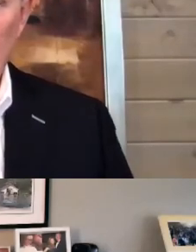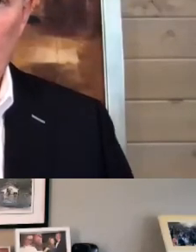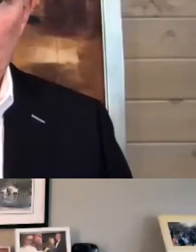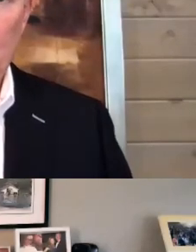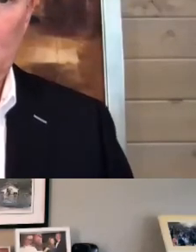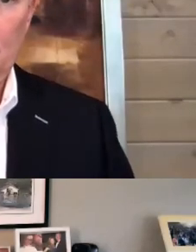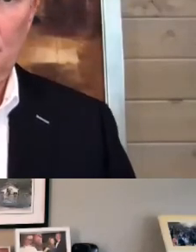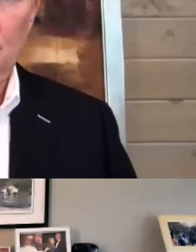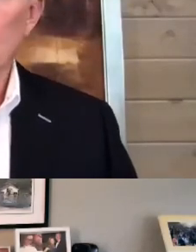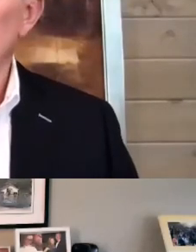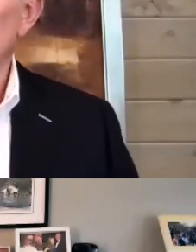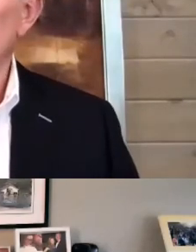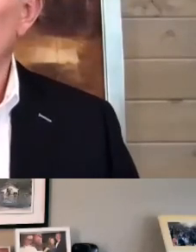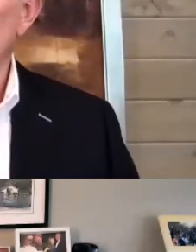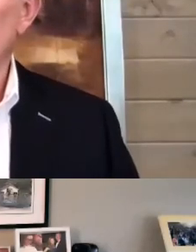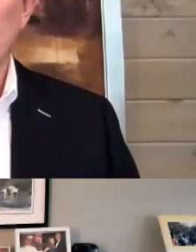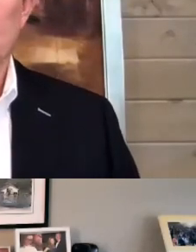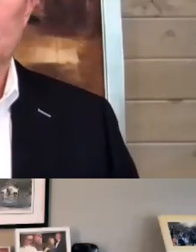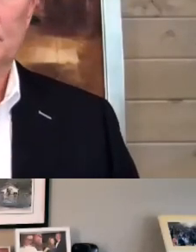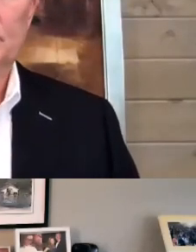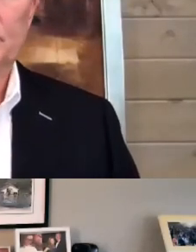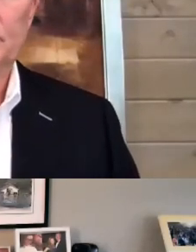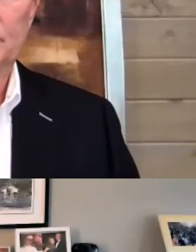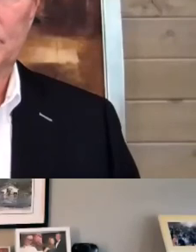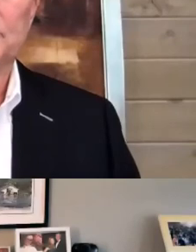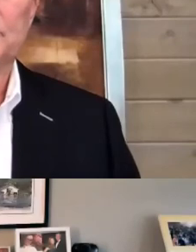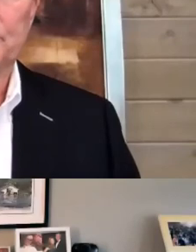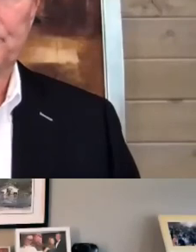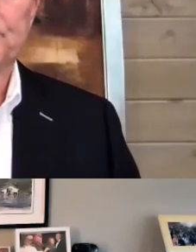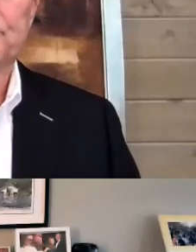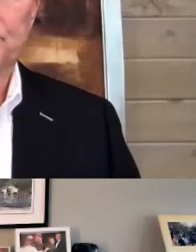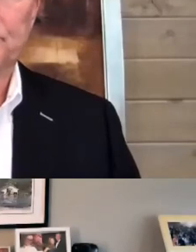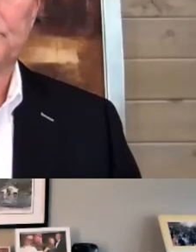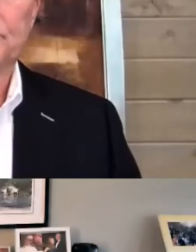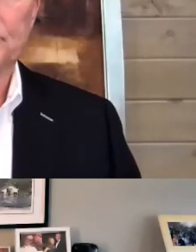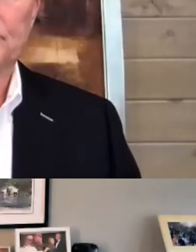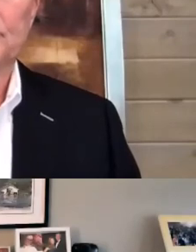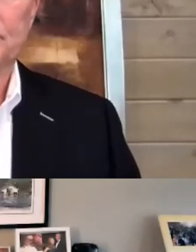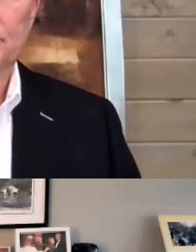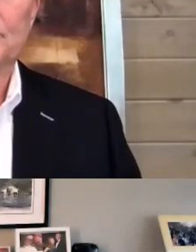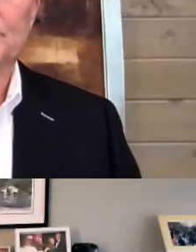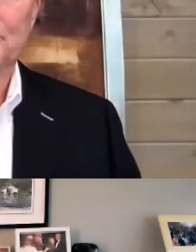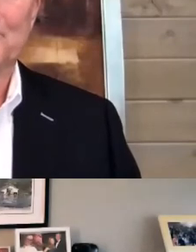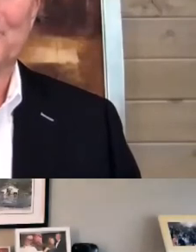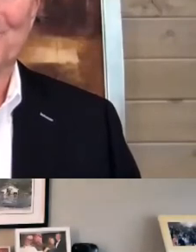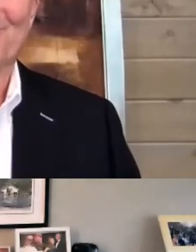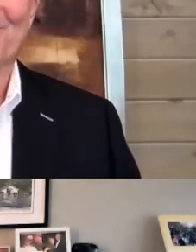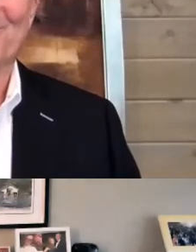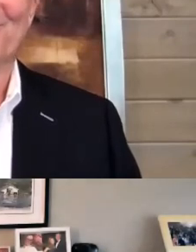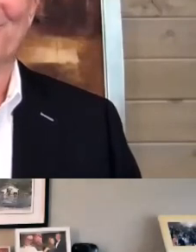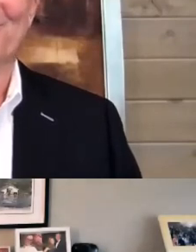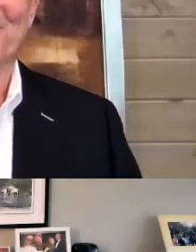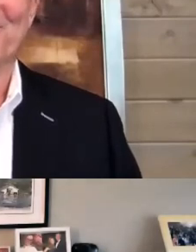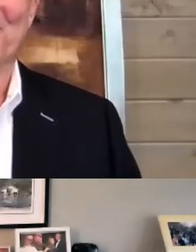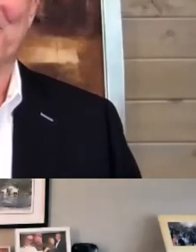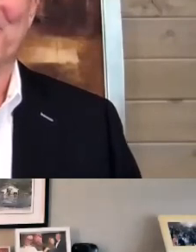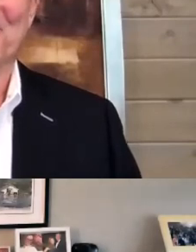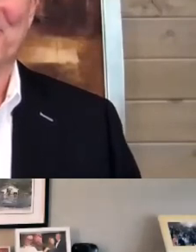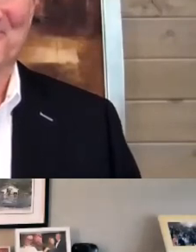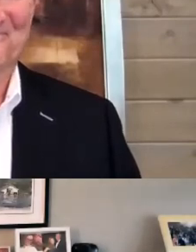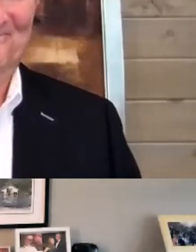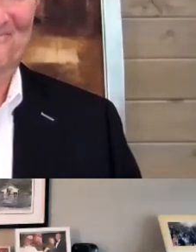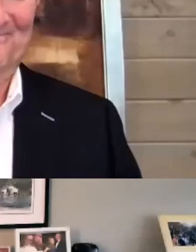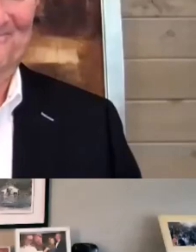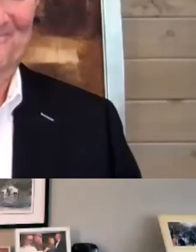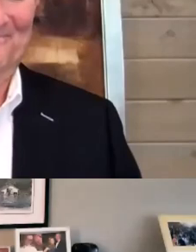ground and to push for that better future. All while keeping my first point in mind, all staying